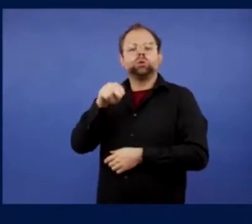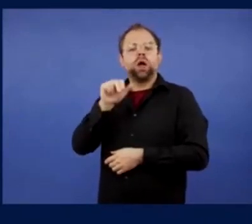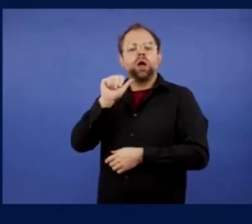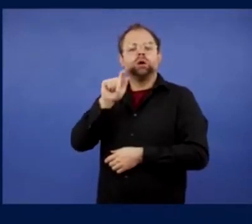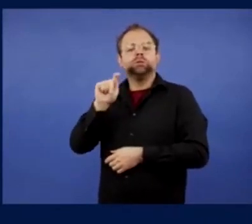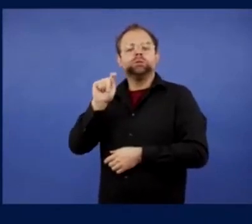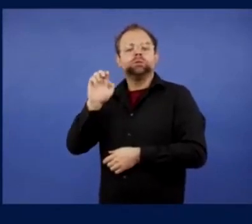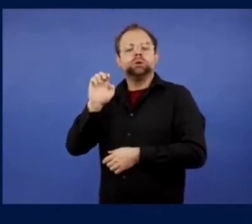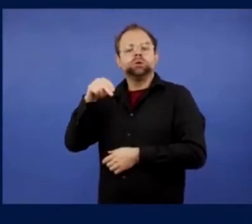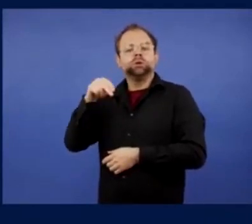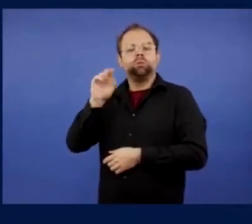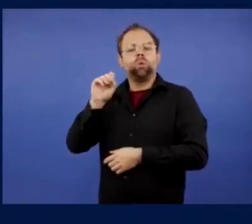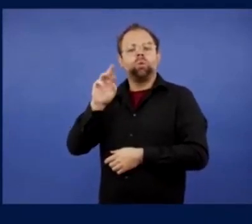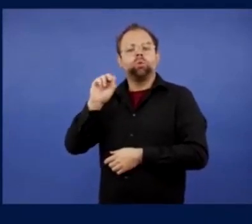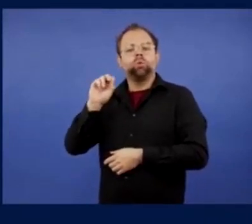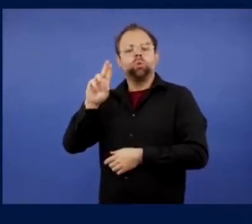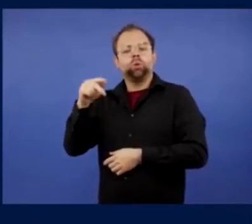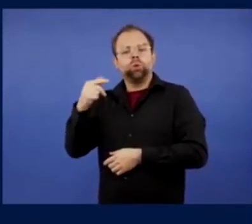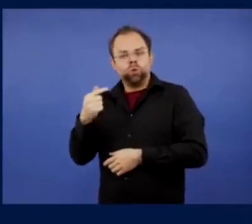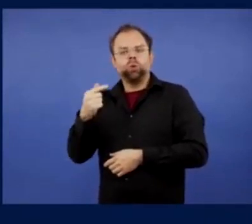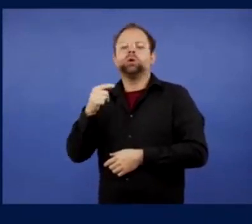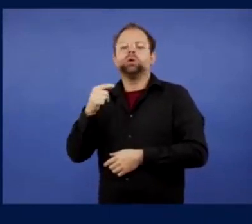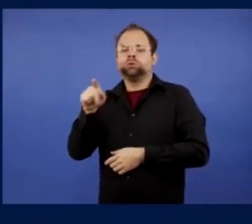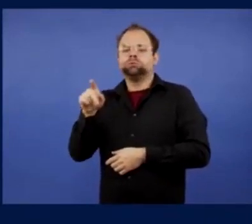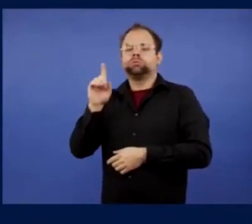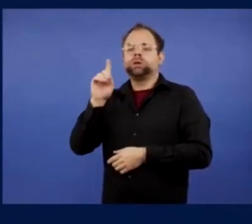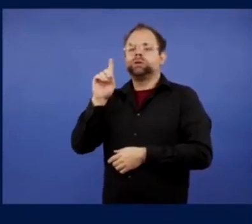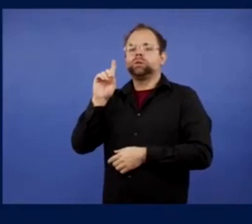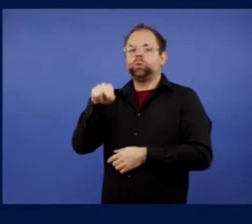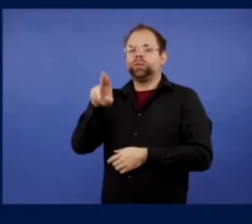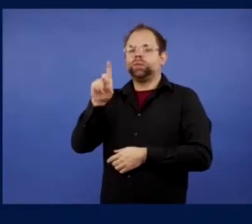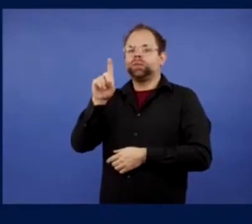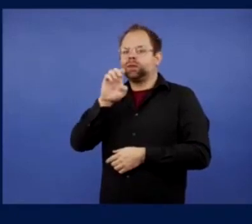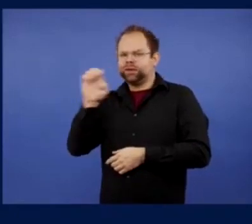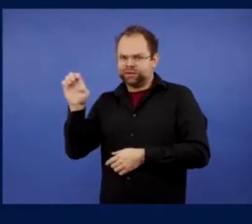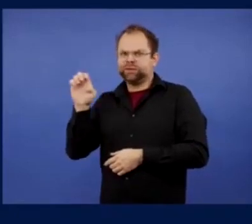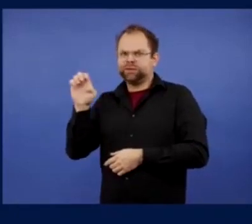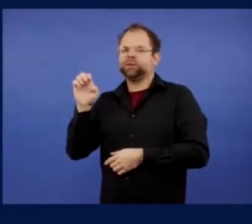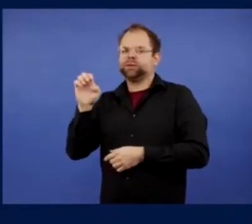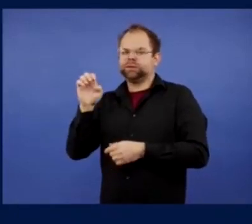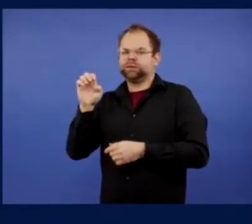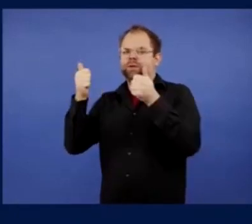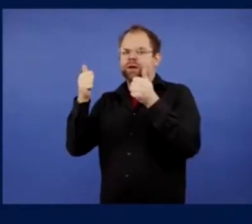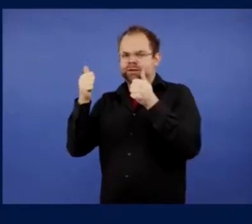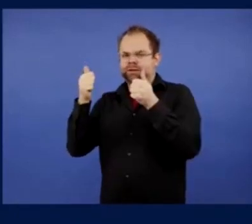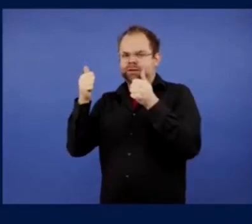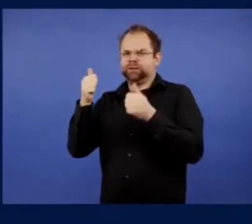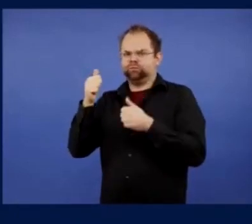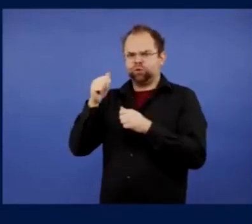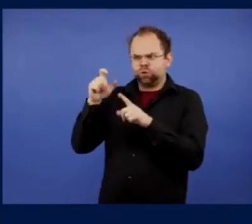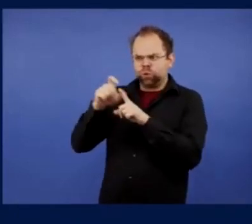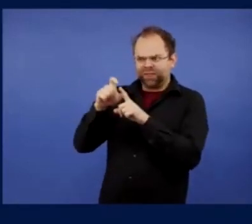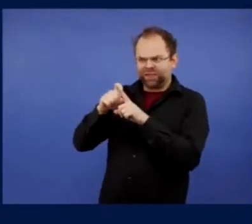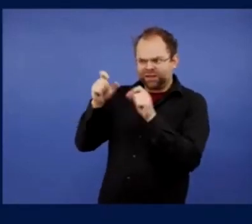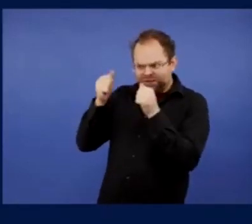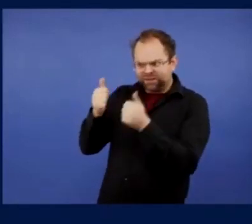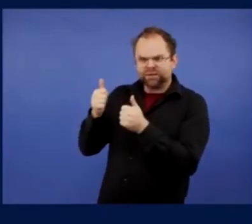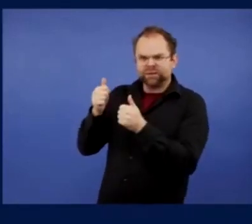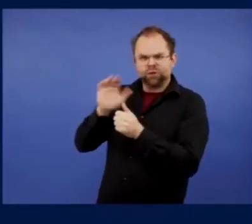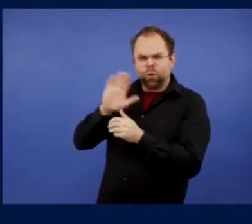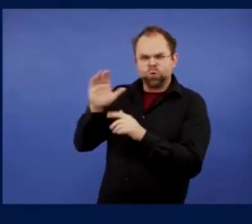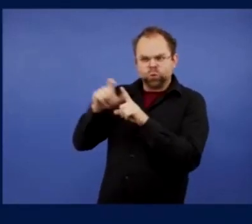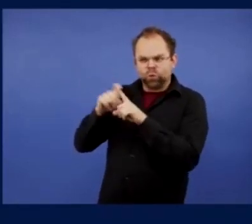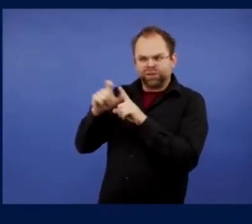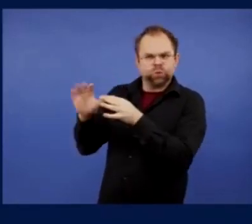Werder Bremen fan. Morning, everyone. Thank you for joining this panel. We are going to talk about, have a few